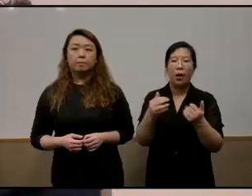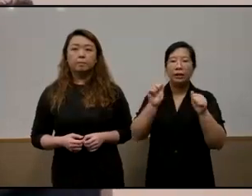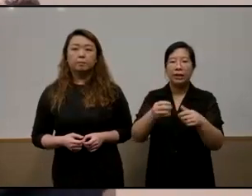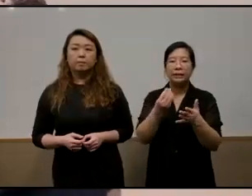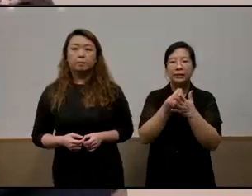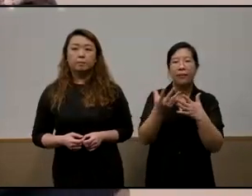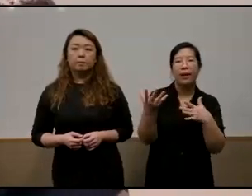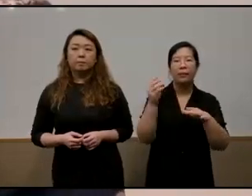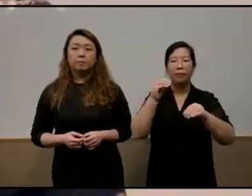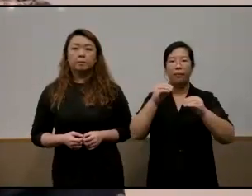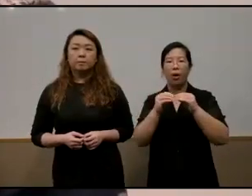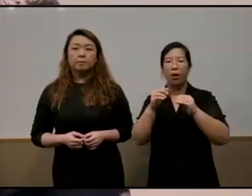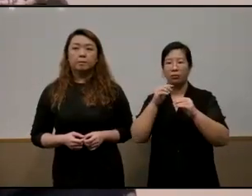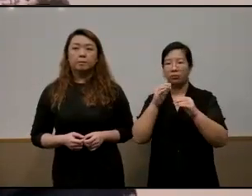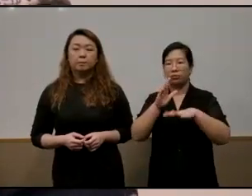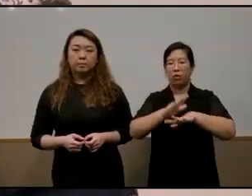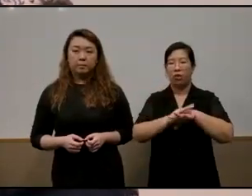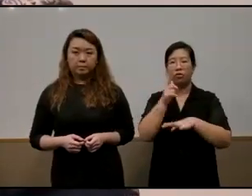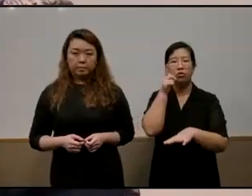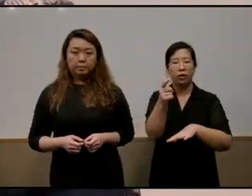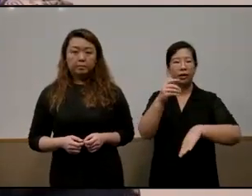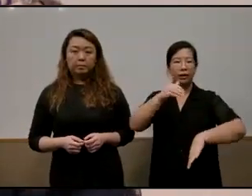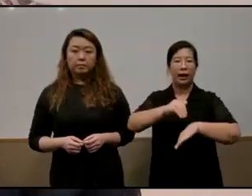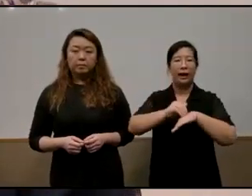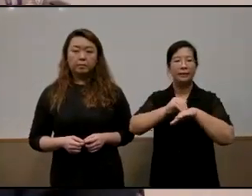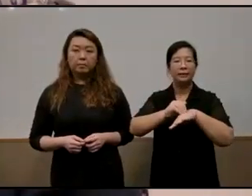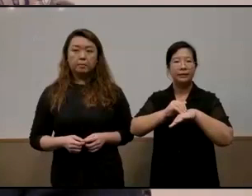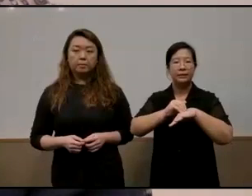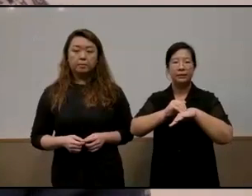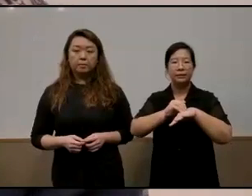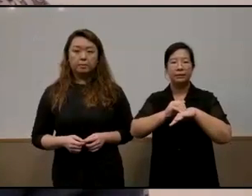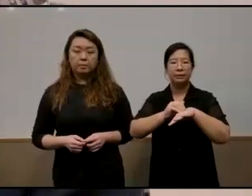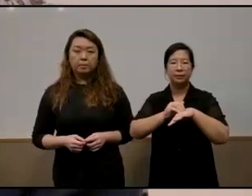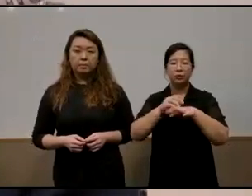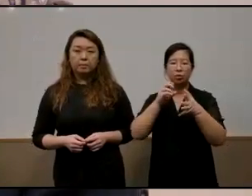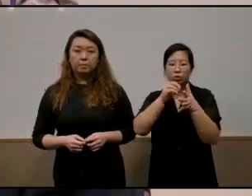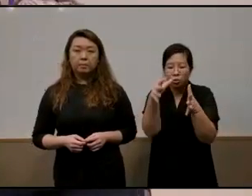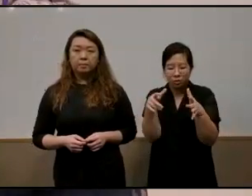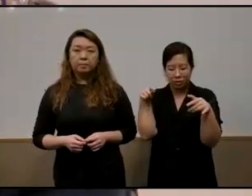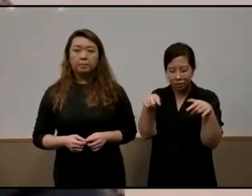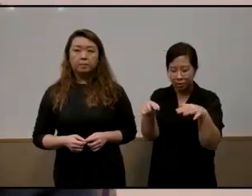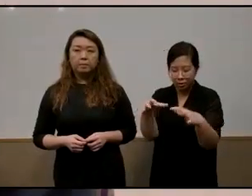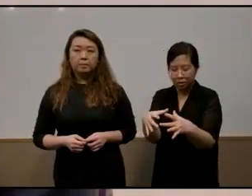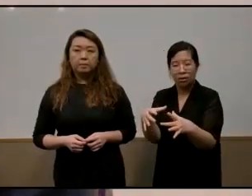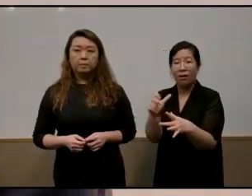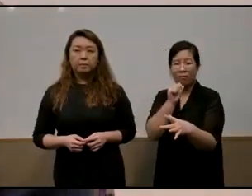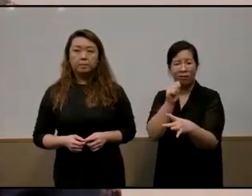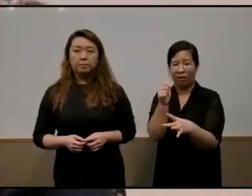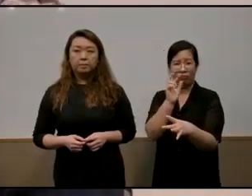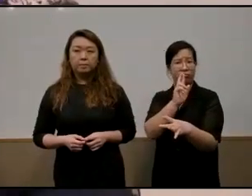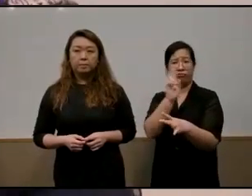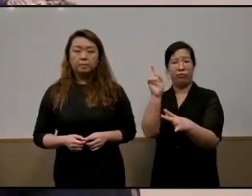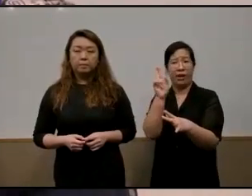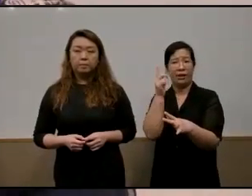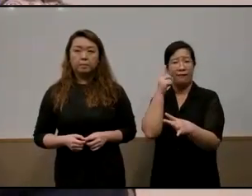little bit more on looking at um the the segment of students who are not even ready for